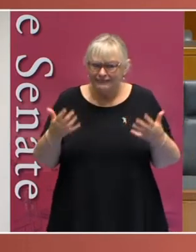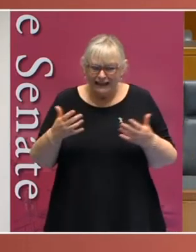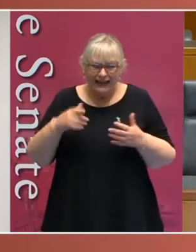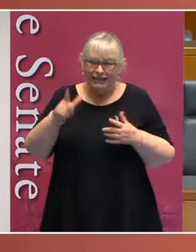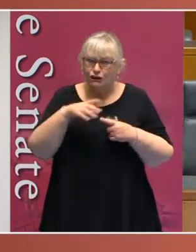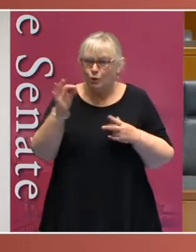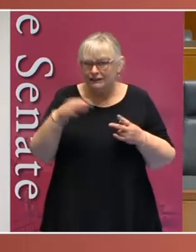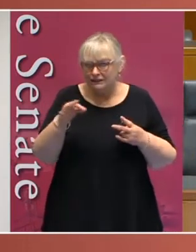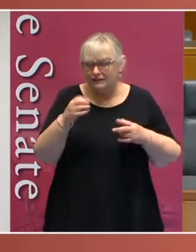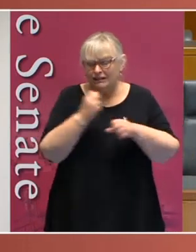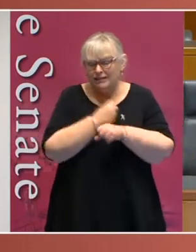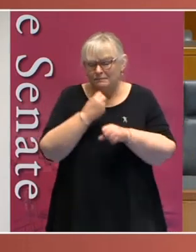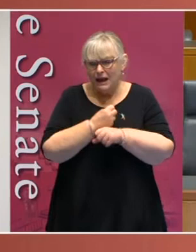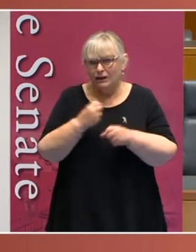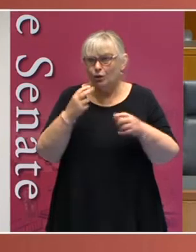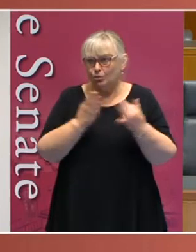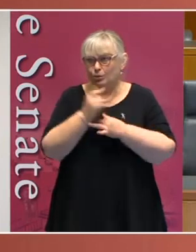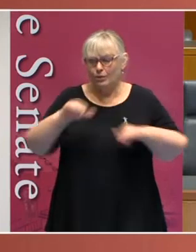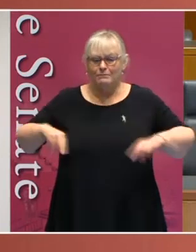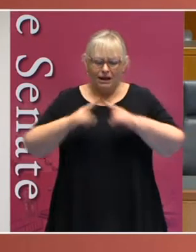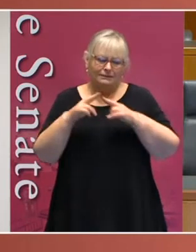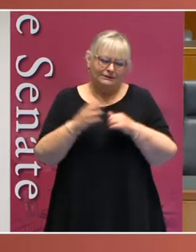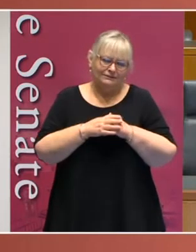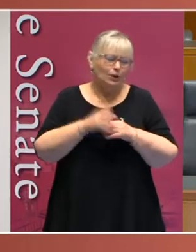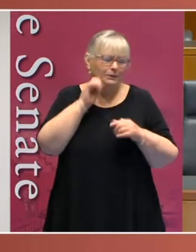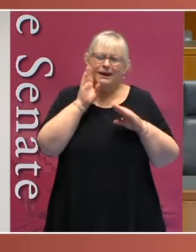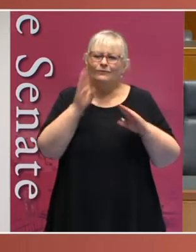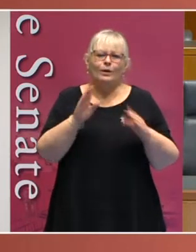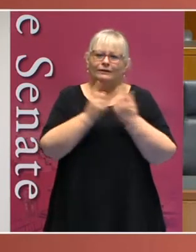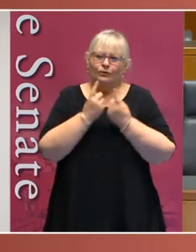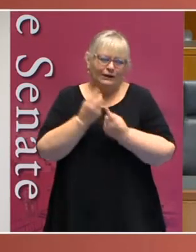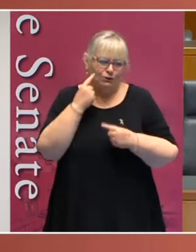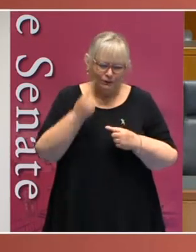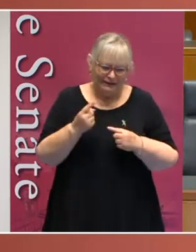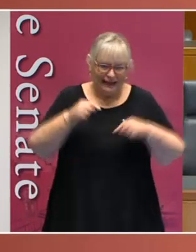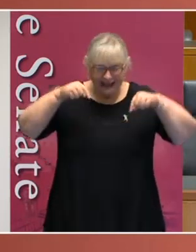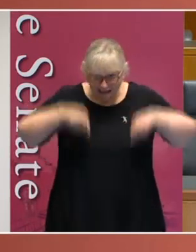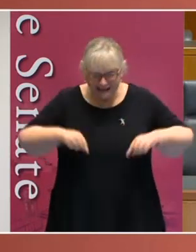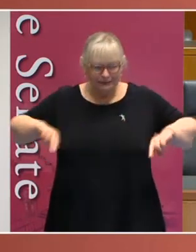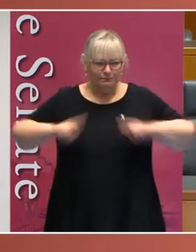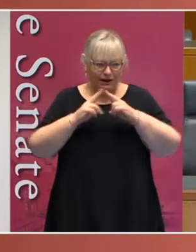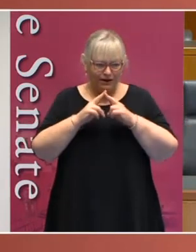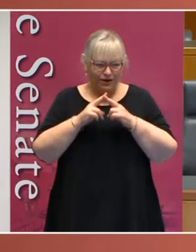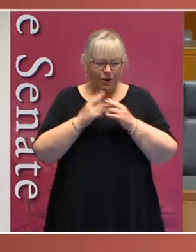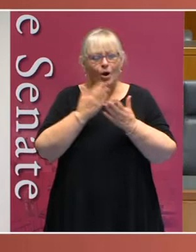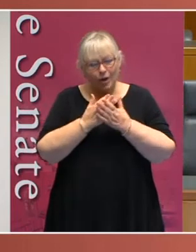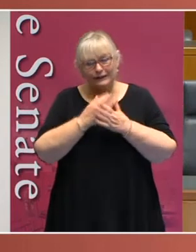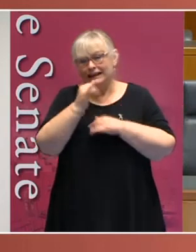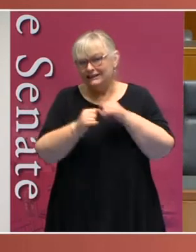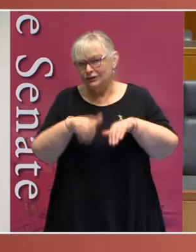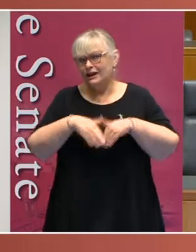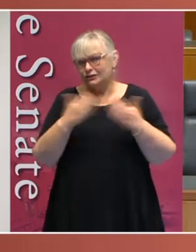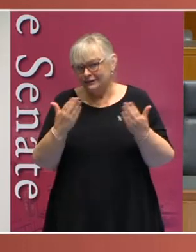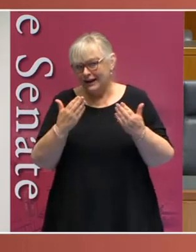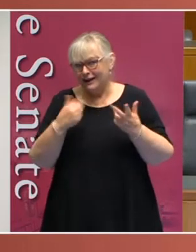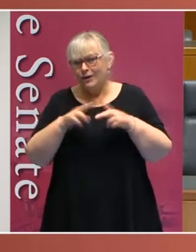made by this Parliament and it would be a wonderful thing to see this Parliament on days like International Day